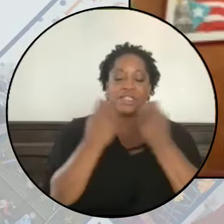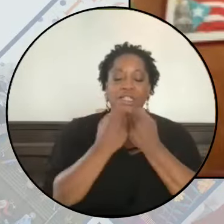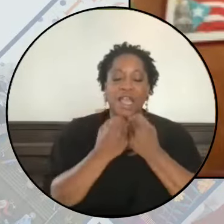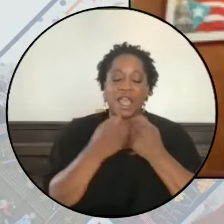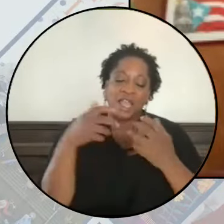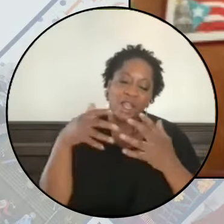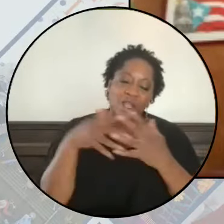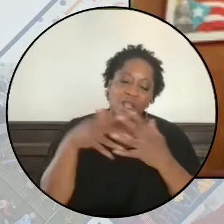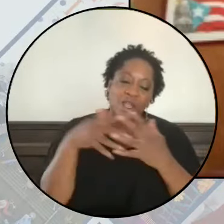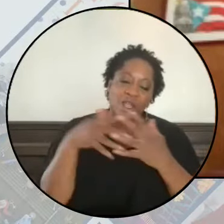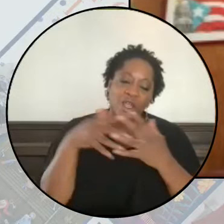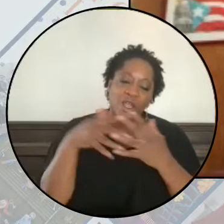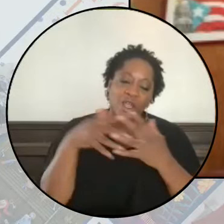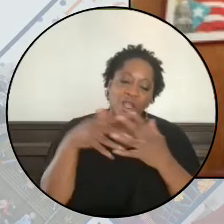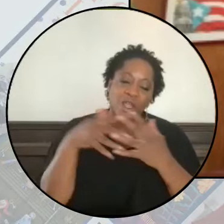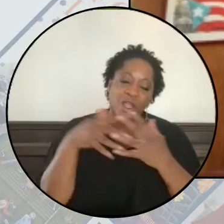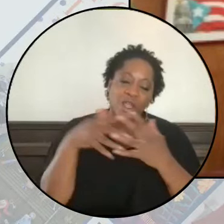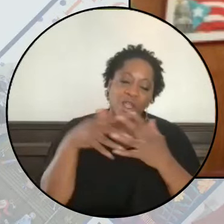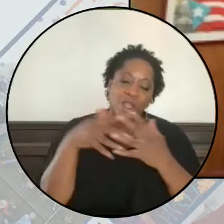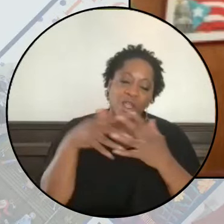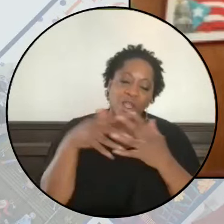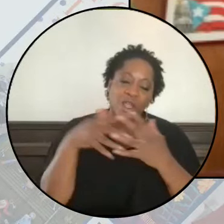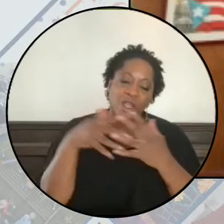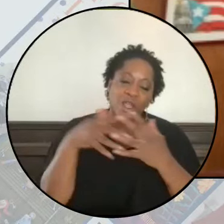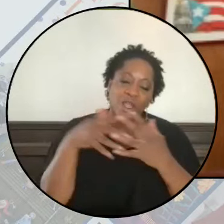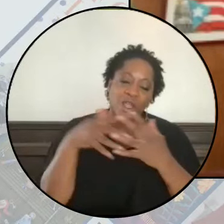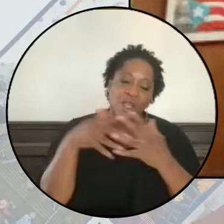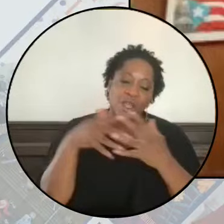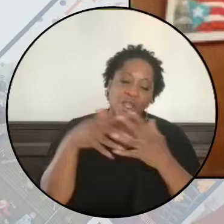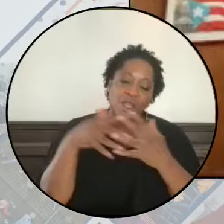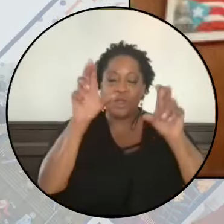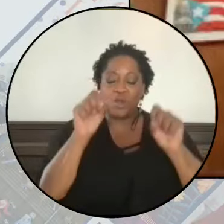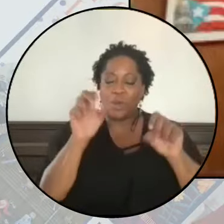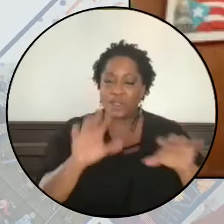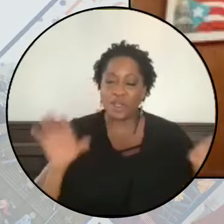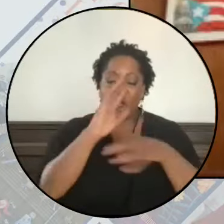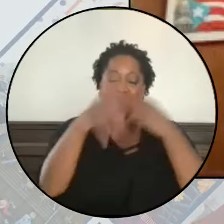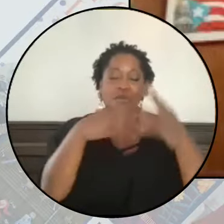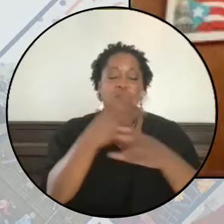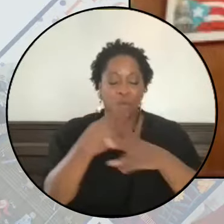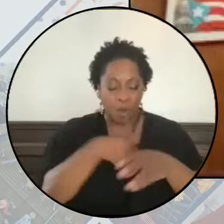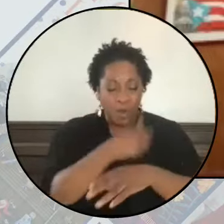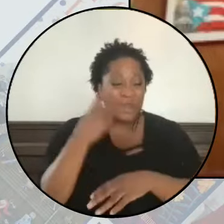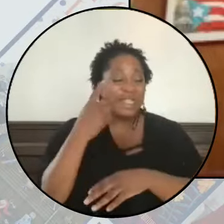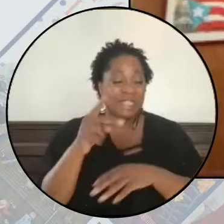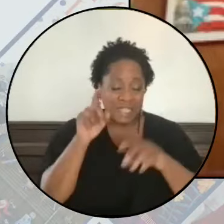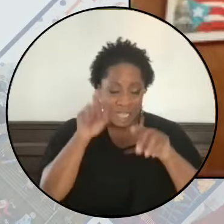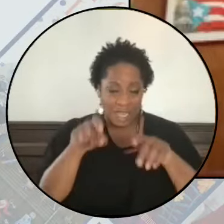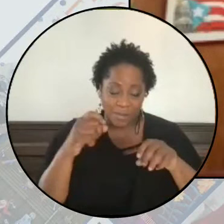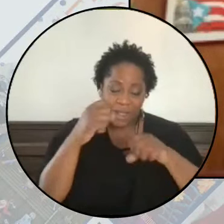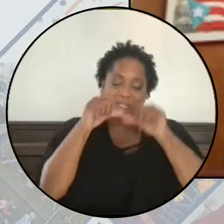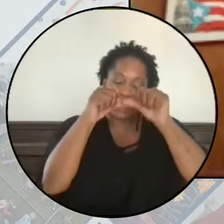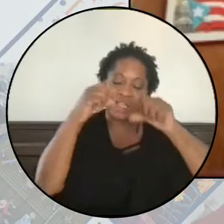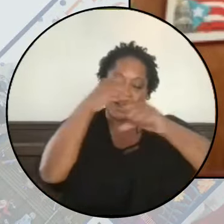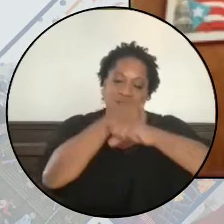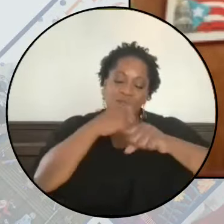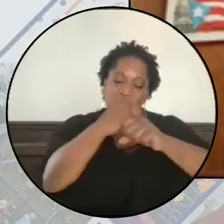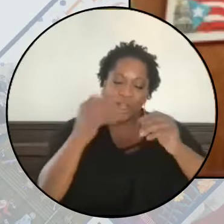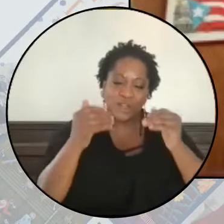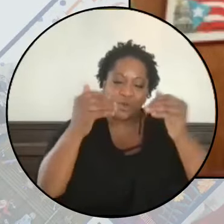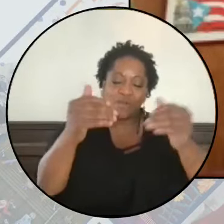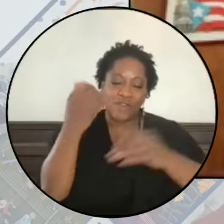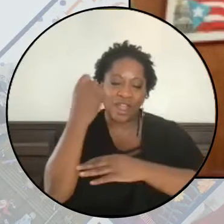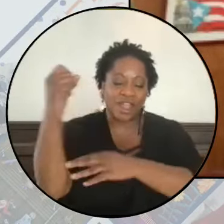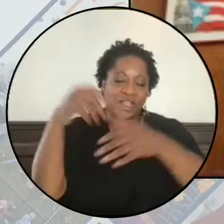Brown and indigenous people here in the United States and wherever we see it, we know that we must continue to fight and advance this struggle.